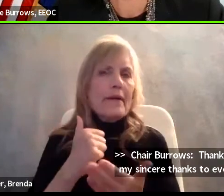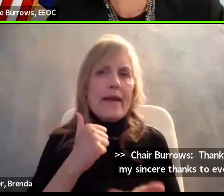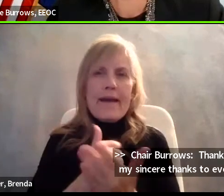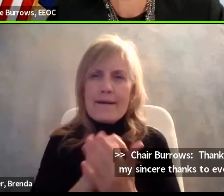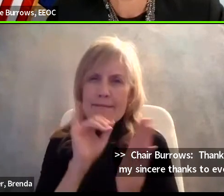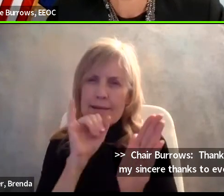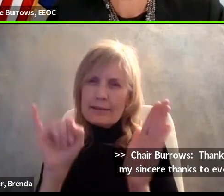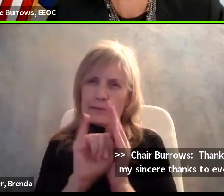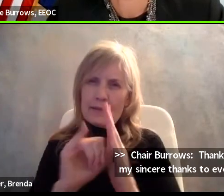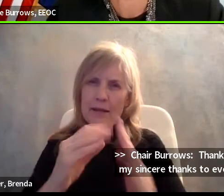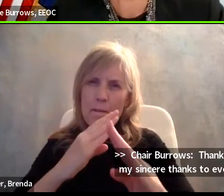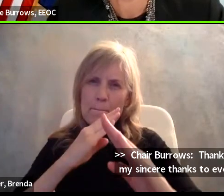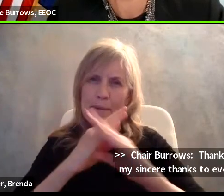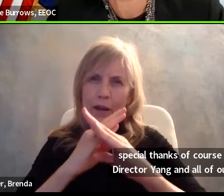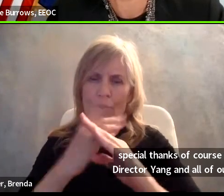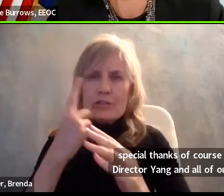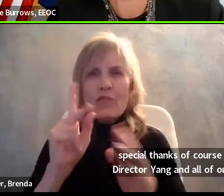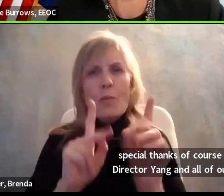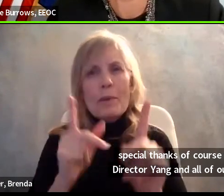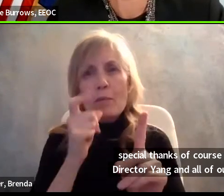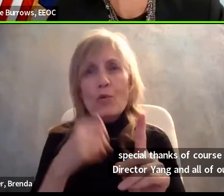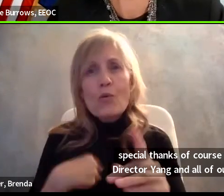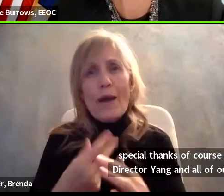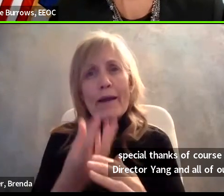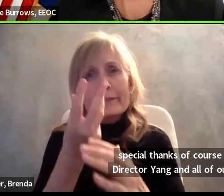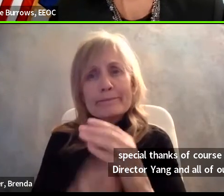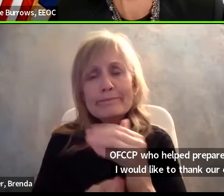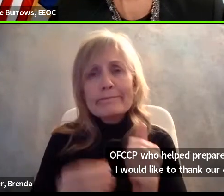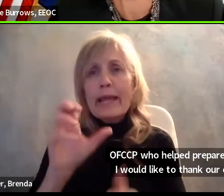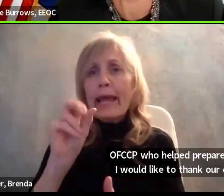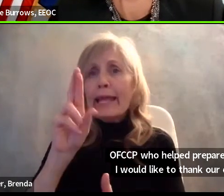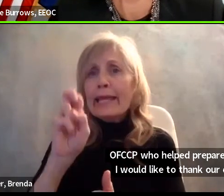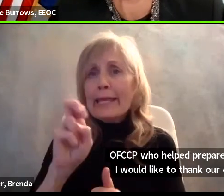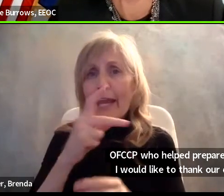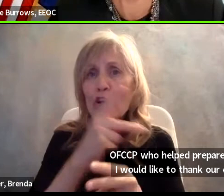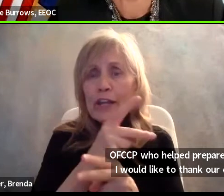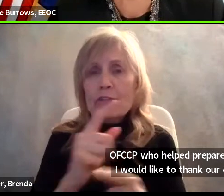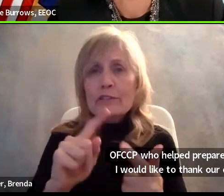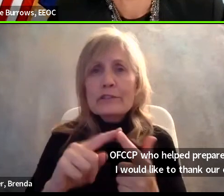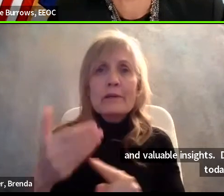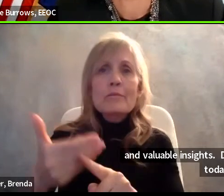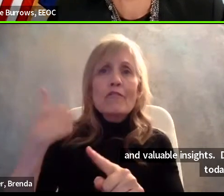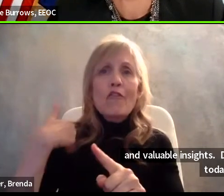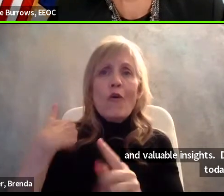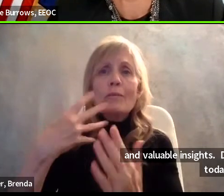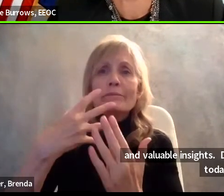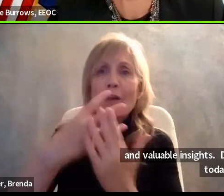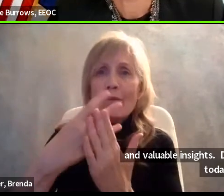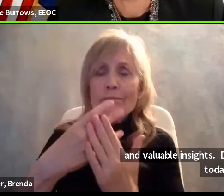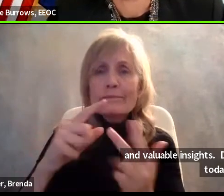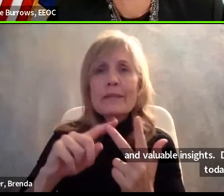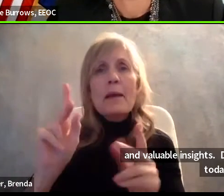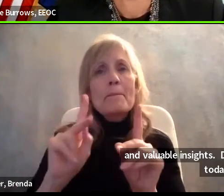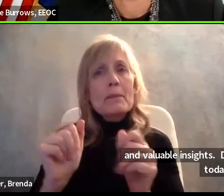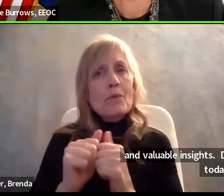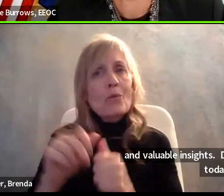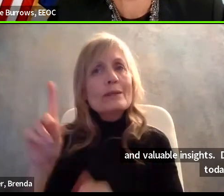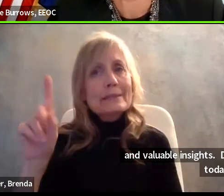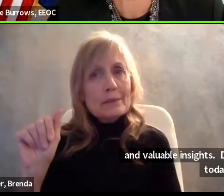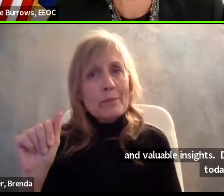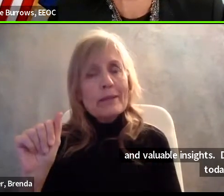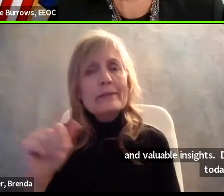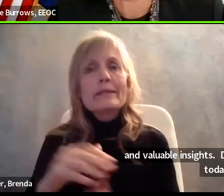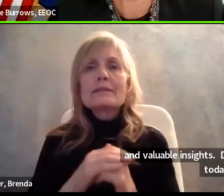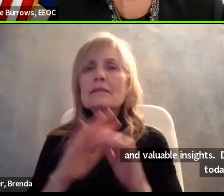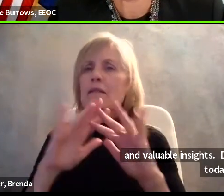in their employment, including caregivers, older workers, the formerly incarcerated and persons with disabilities. I appreciated